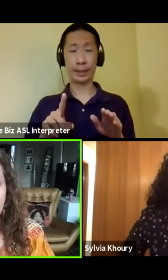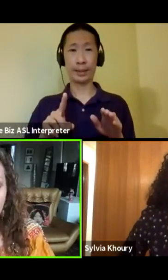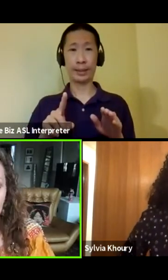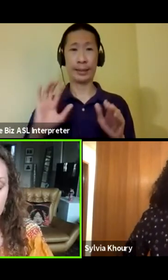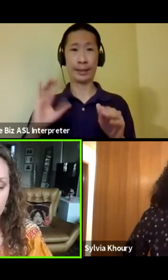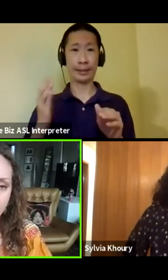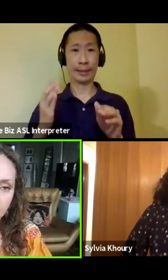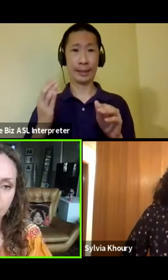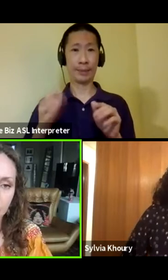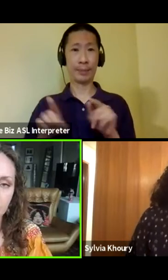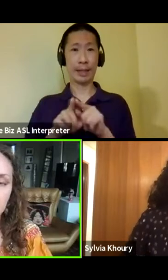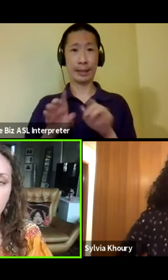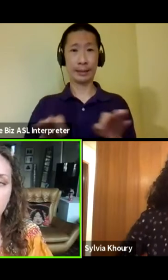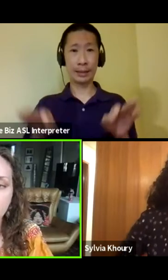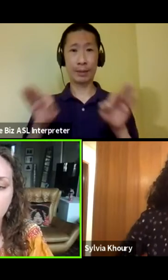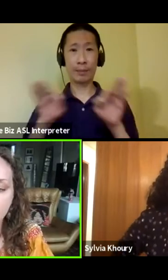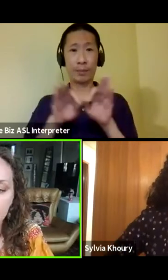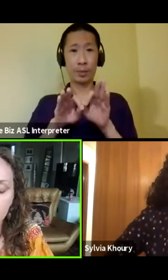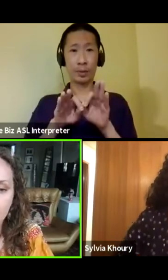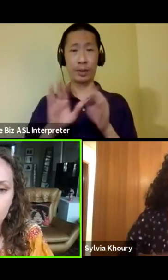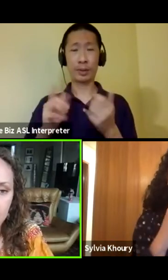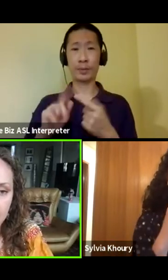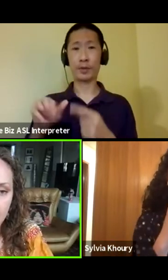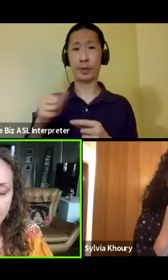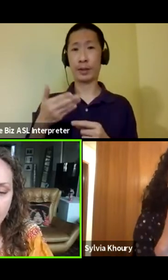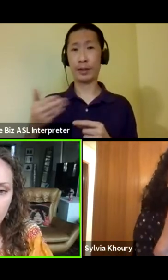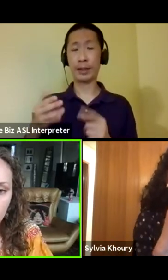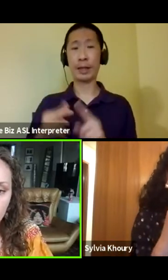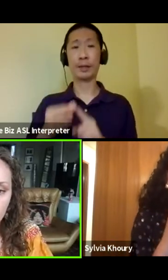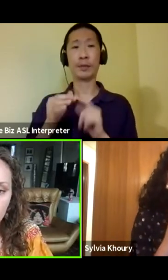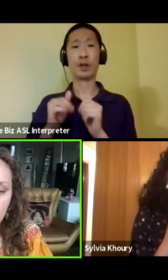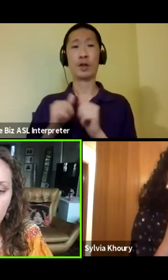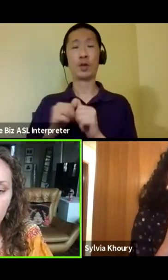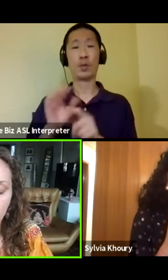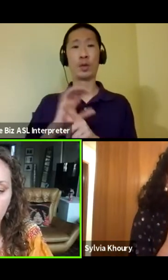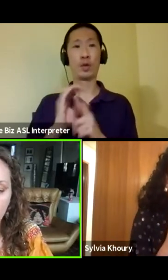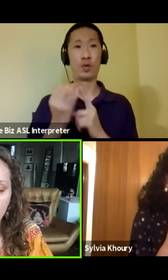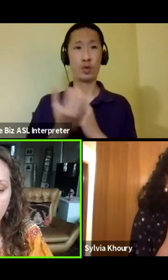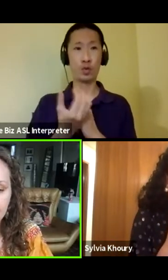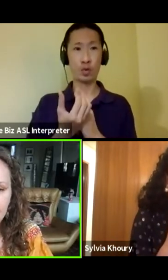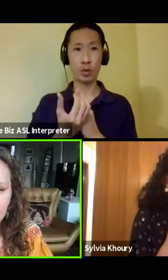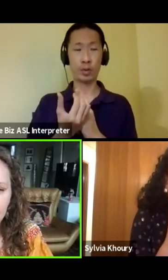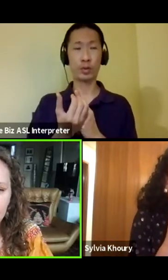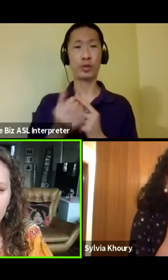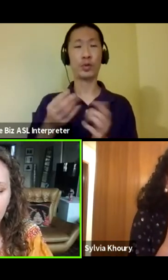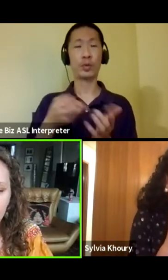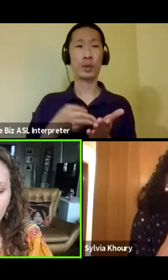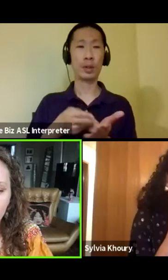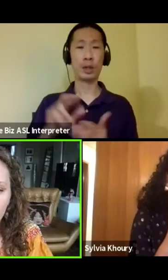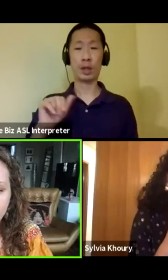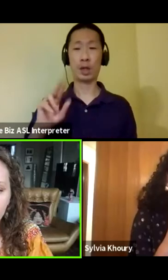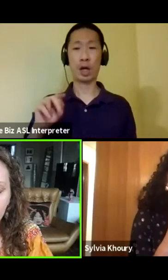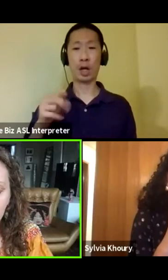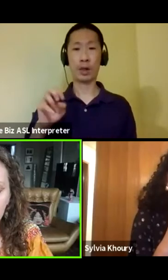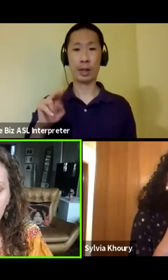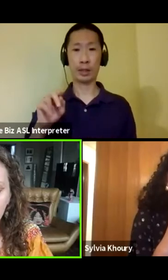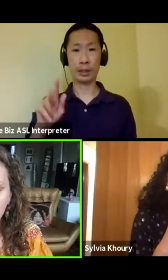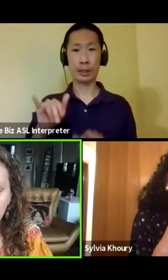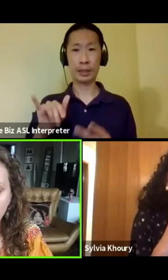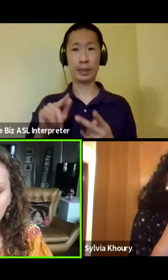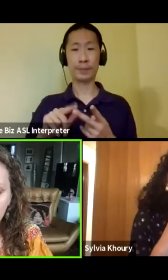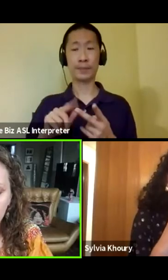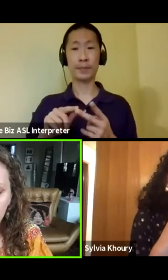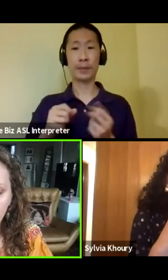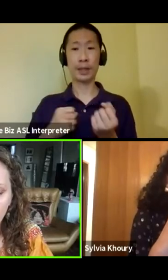seem as important than other things. Uh, and especially around cultural, uh, authenticity and cultural advocacy